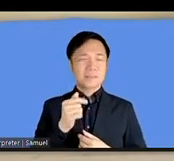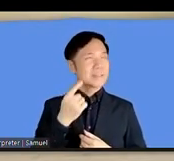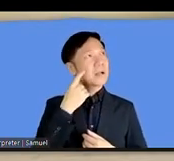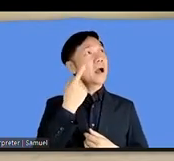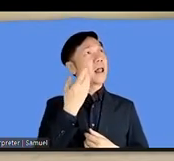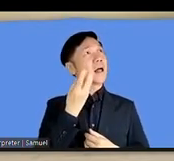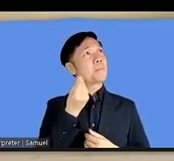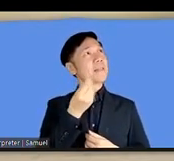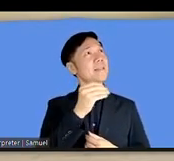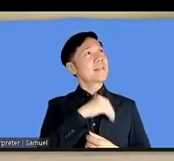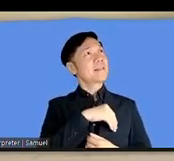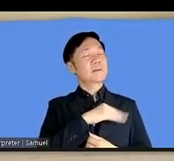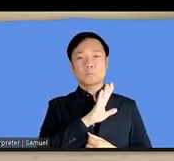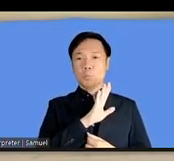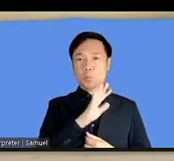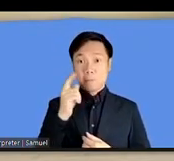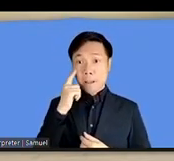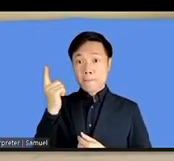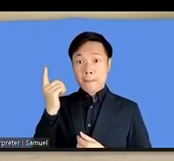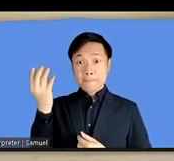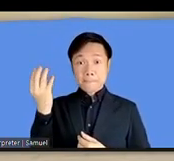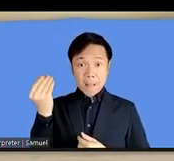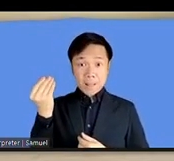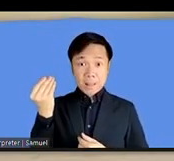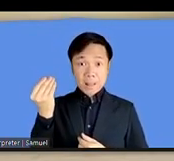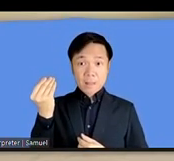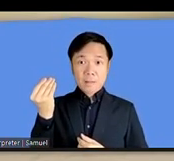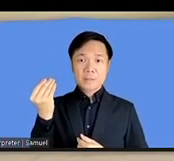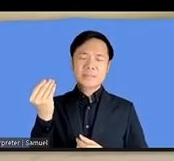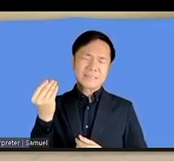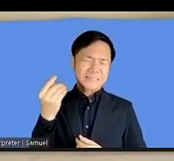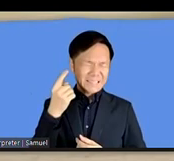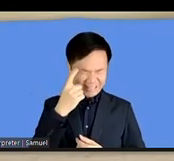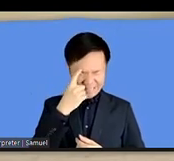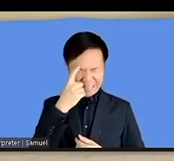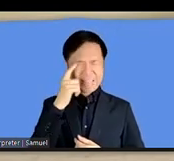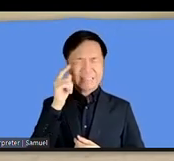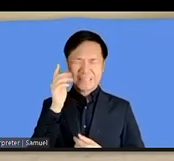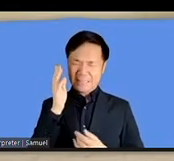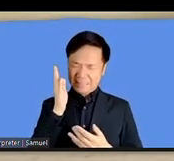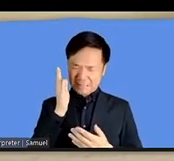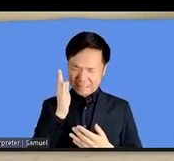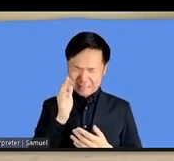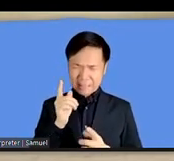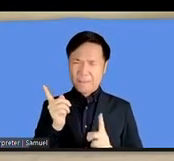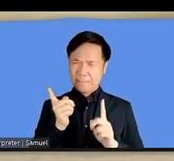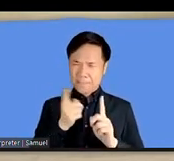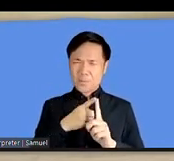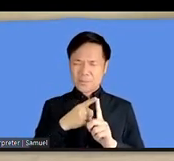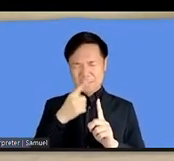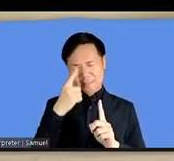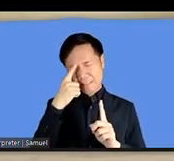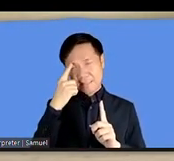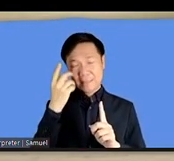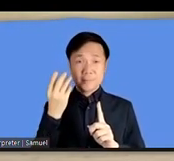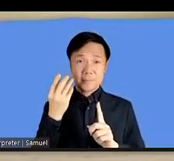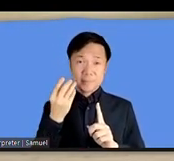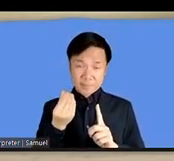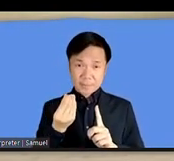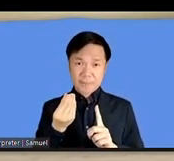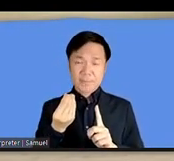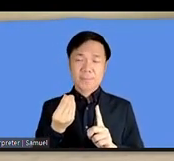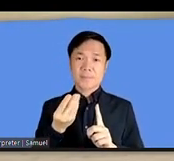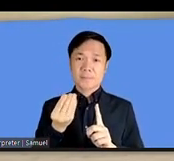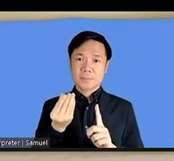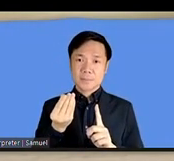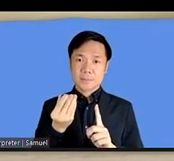should not be in my perspective of course it is a factor and a and a main factor as well and a reality one real one